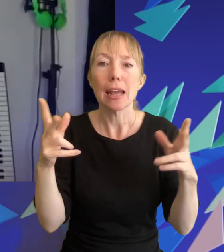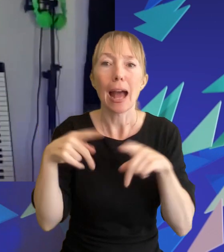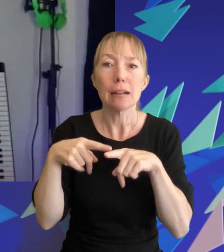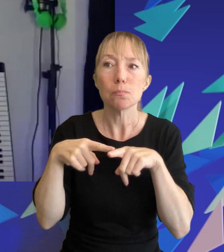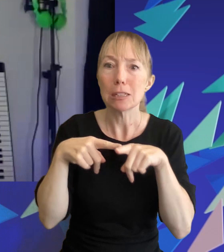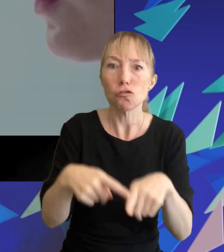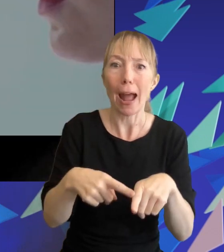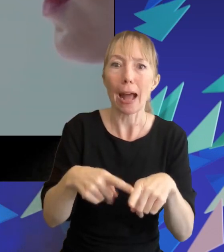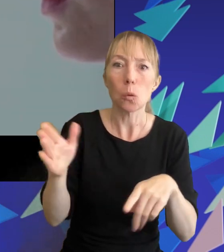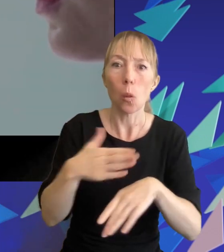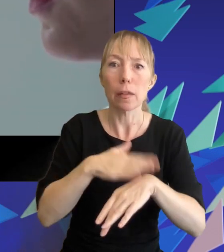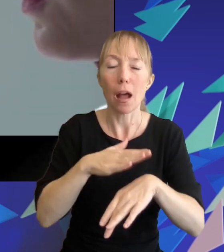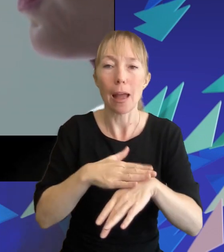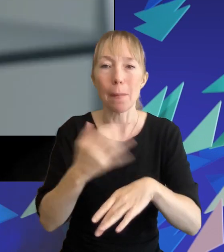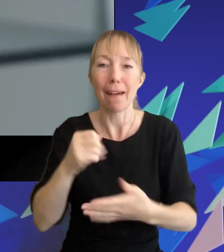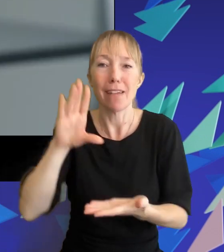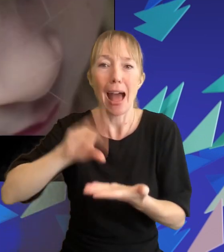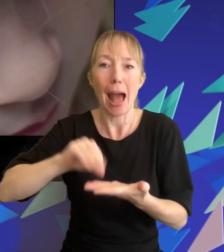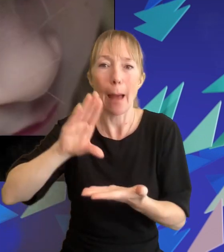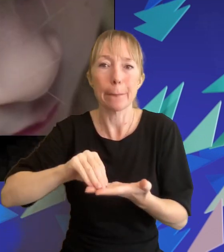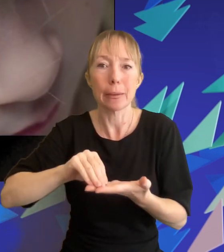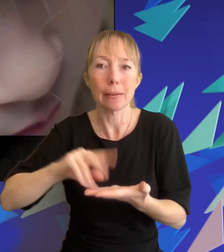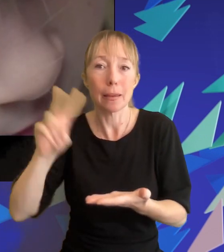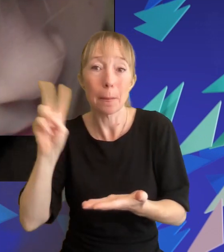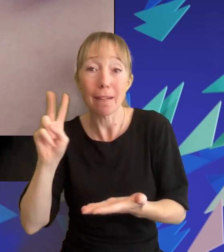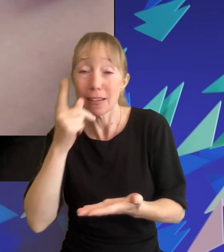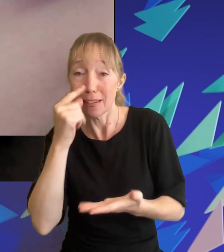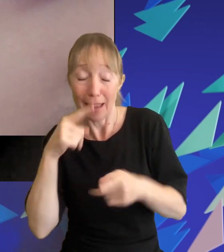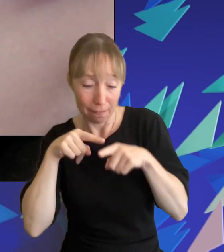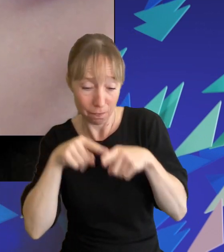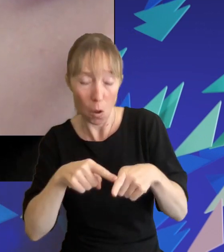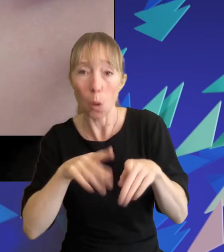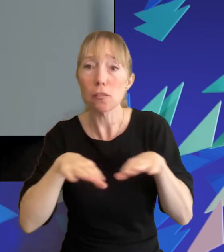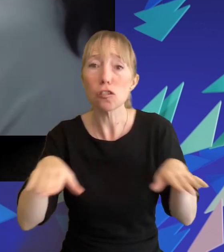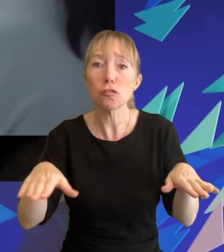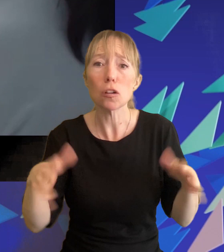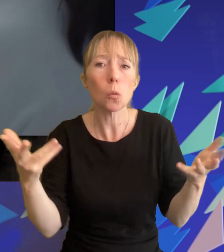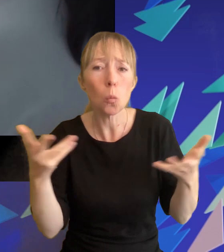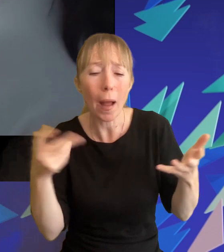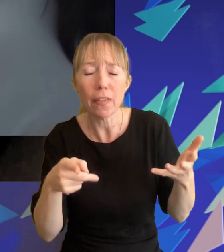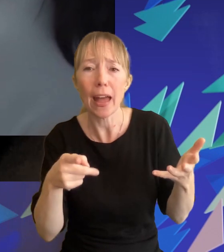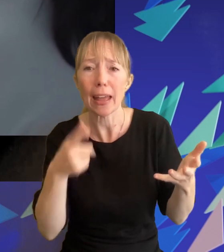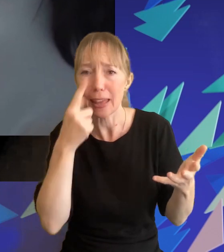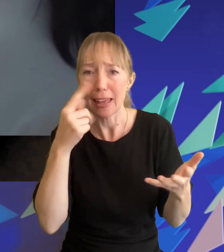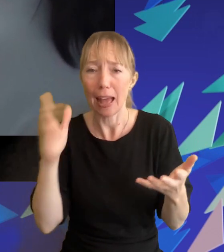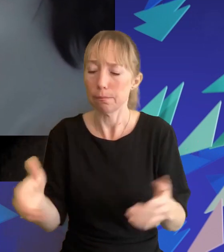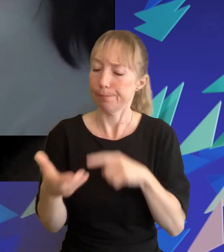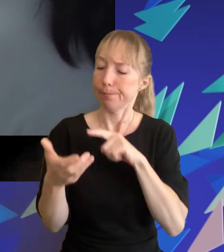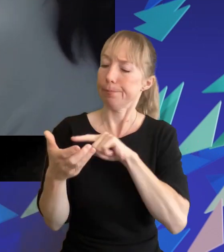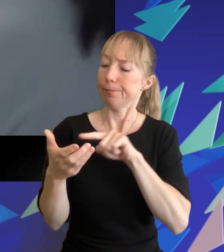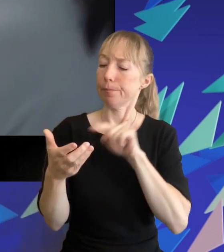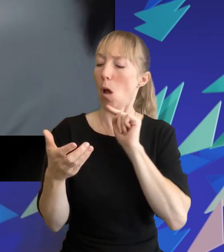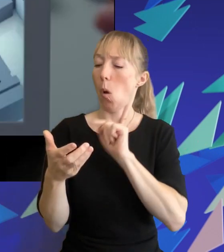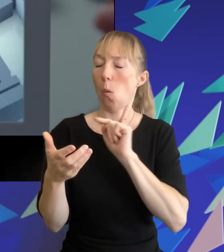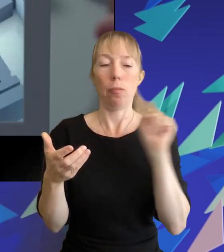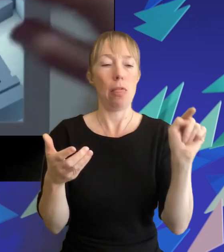now there are all the the apps where you know parents are constantly tracking their kids and are able to just pull up their phone and see the